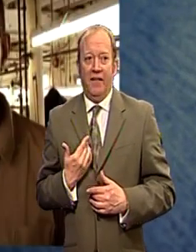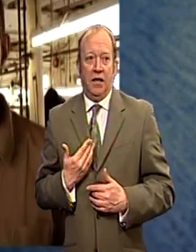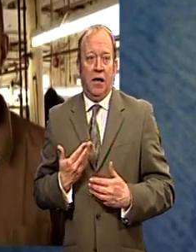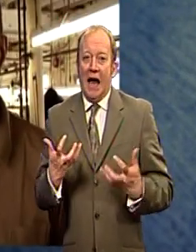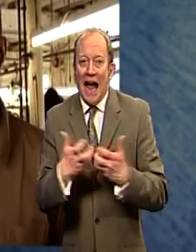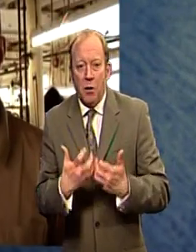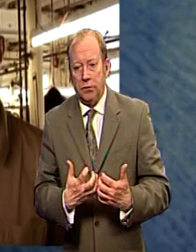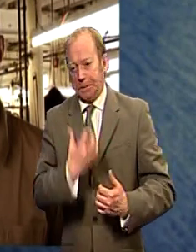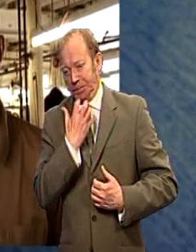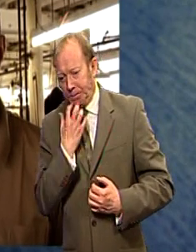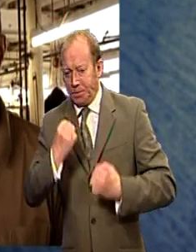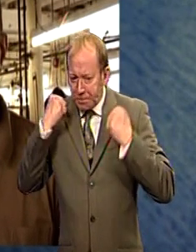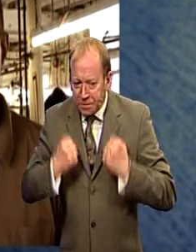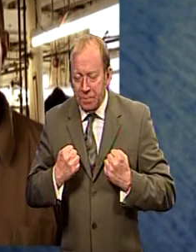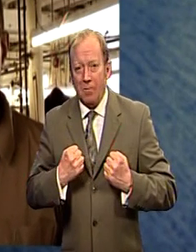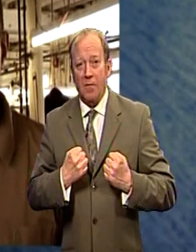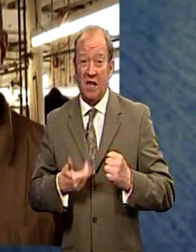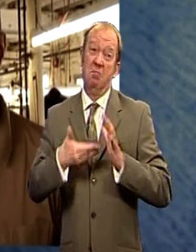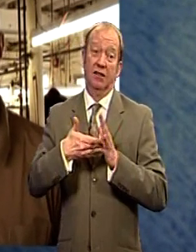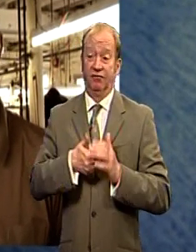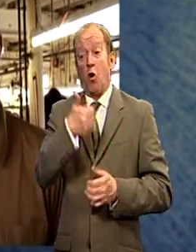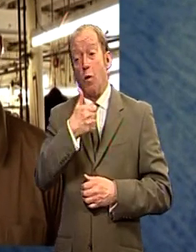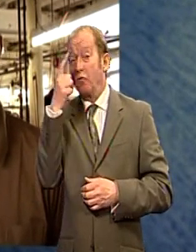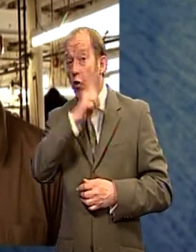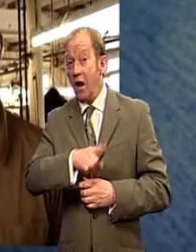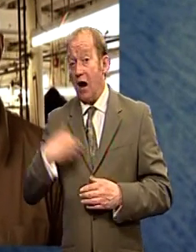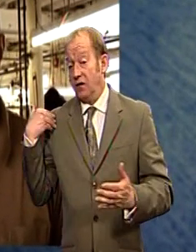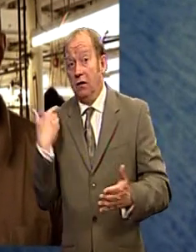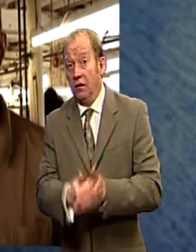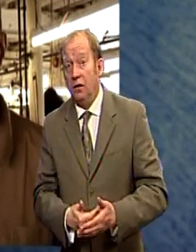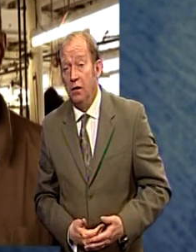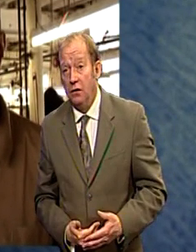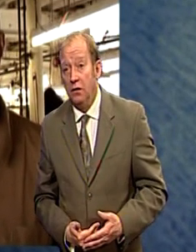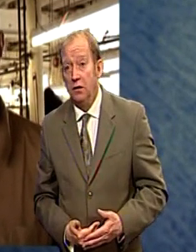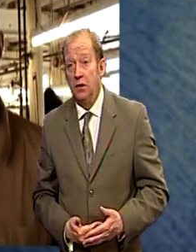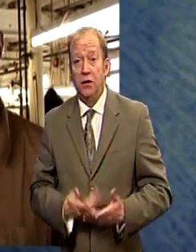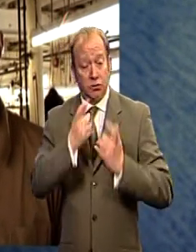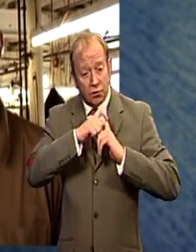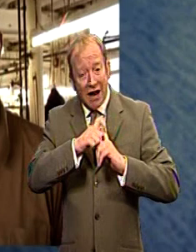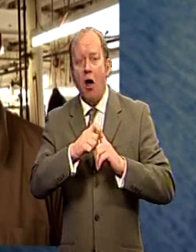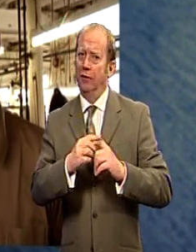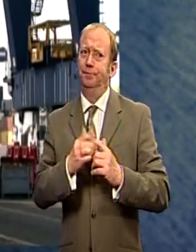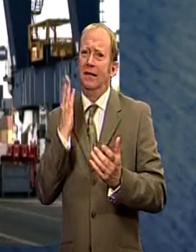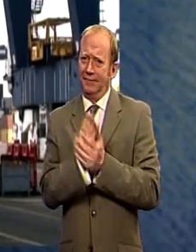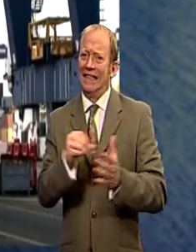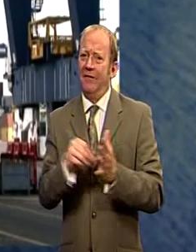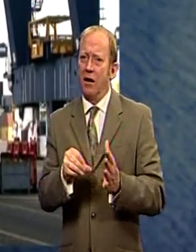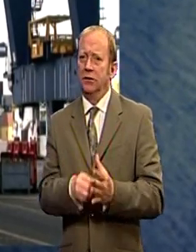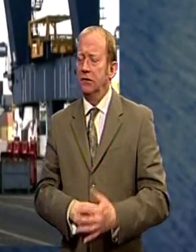of determination and a little bit of luck over the years. You know, to keep going continuously has been very difficult.